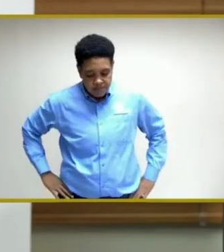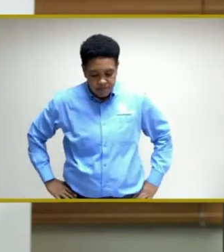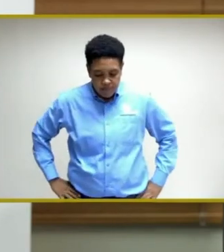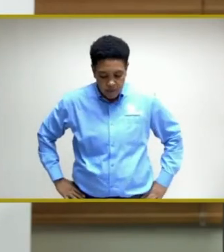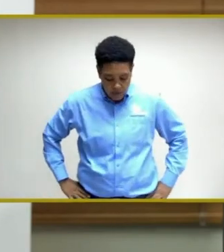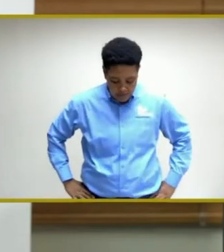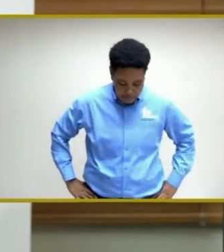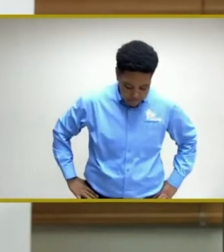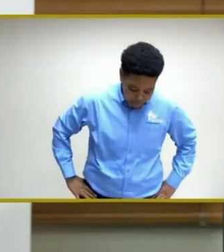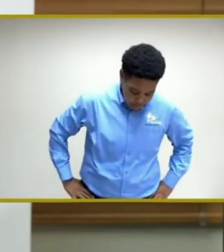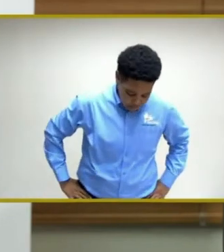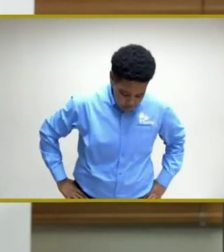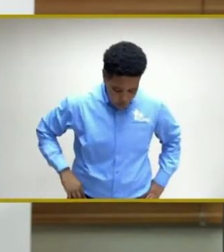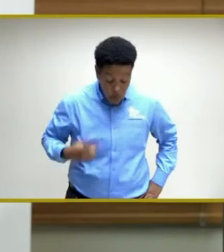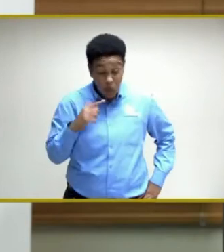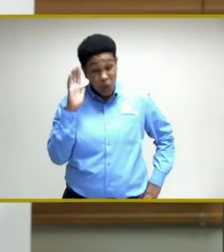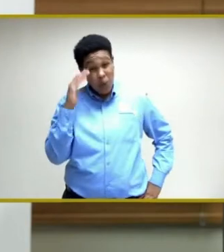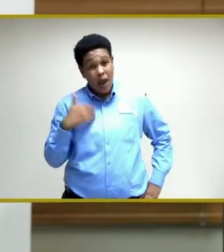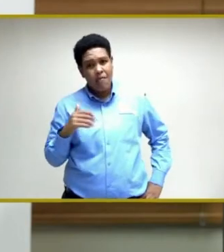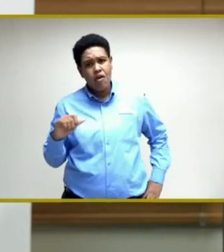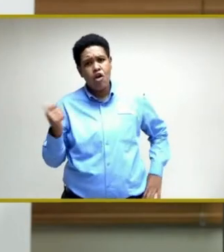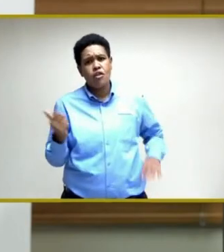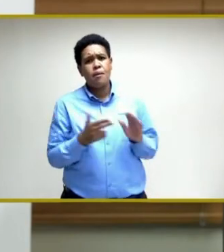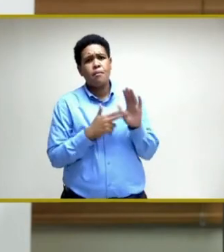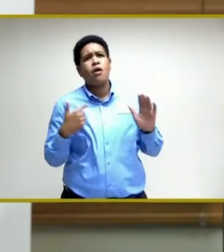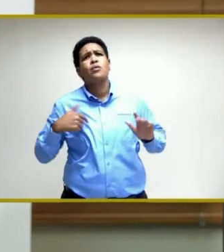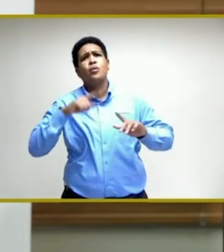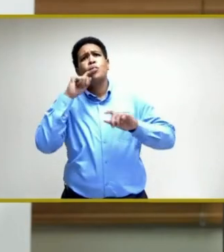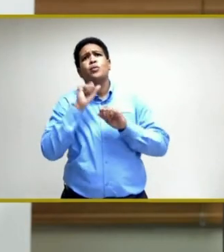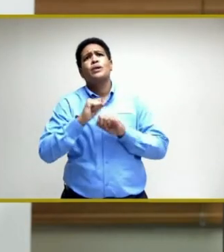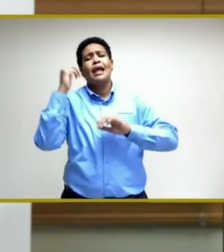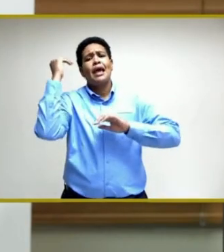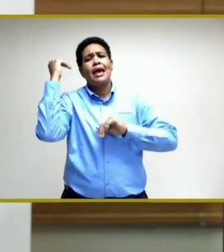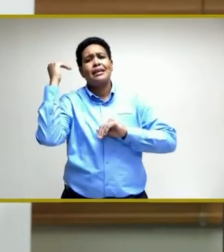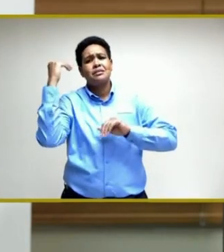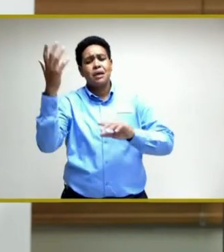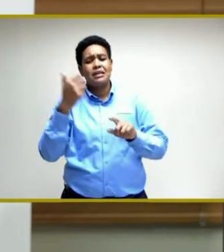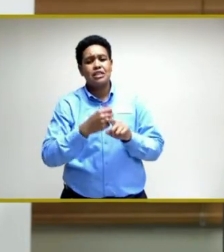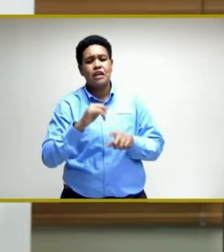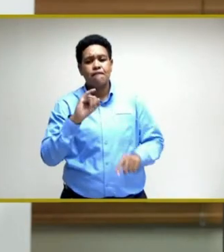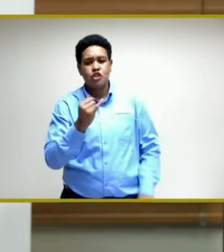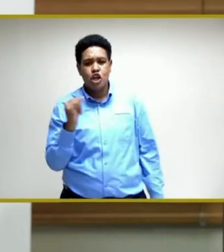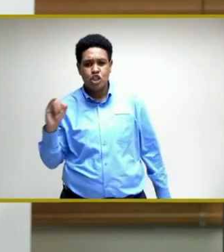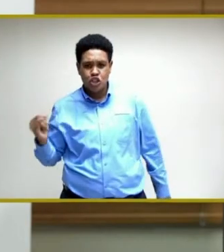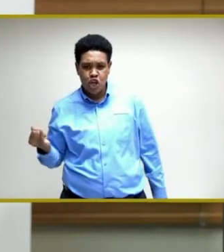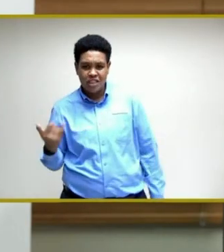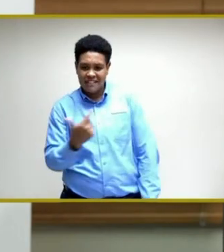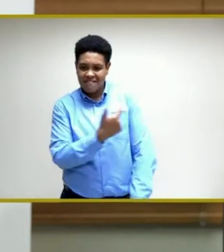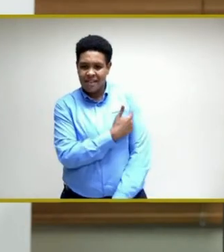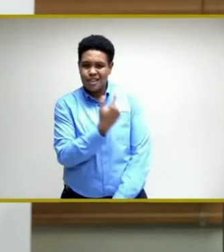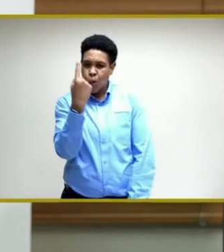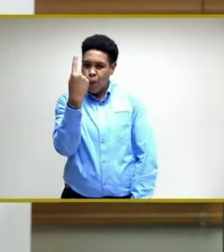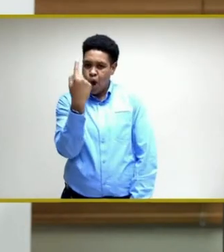will also have another brand. Now, we expect that a J&J will,